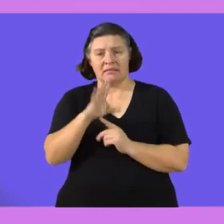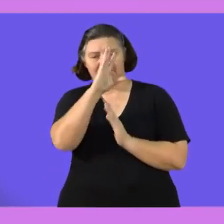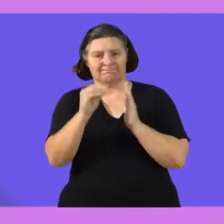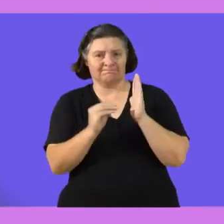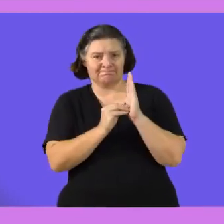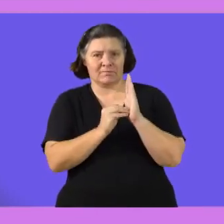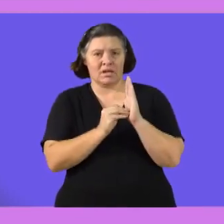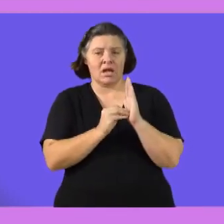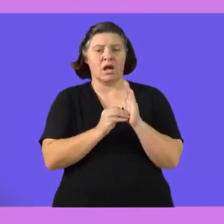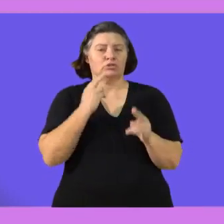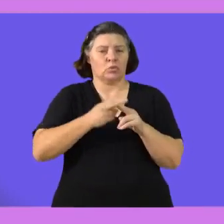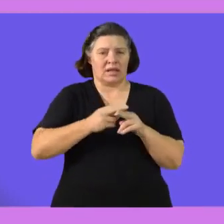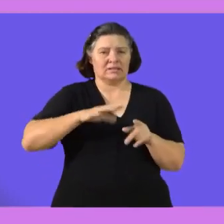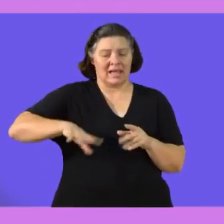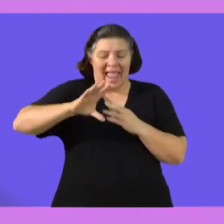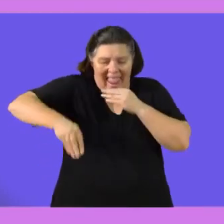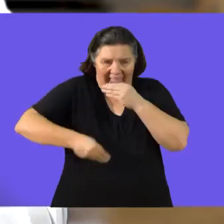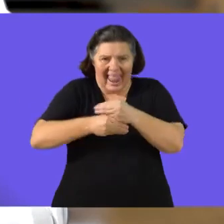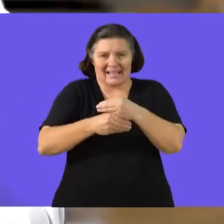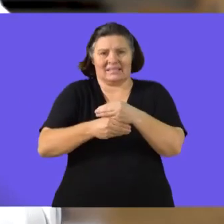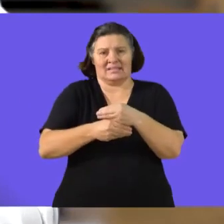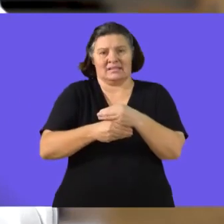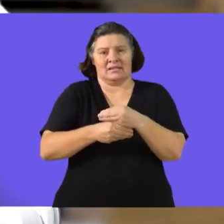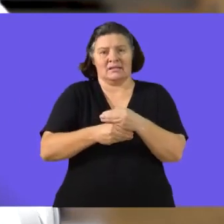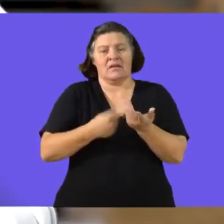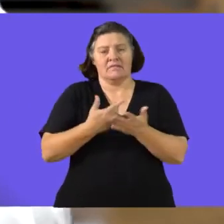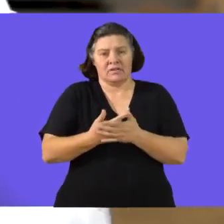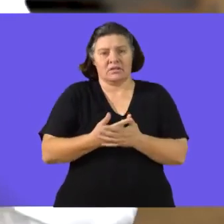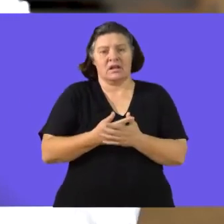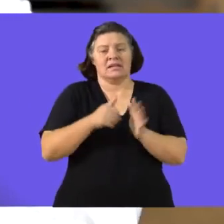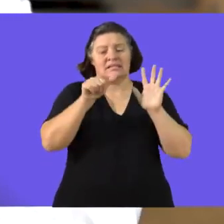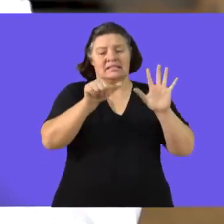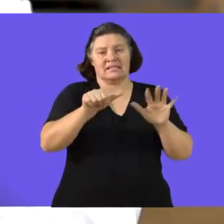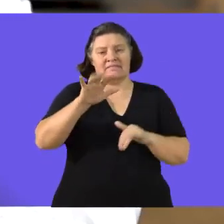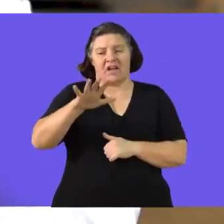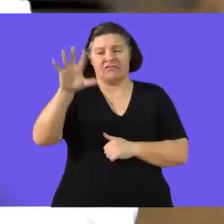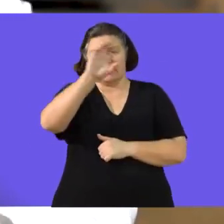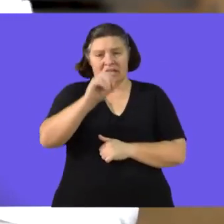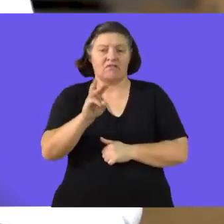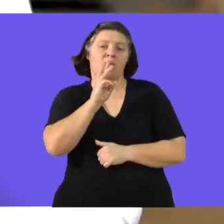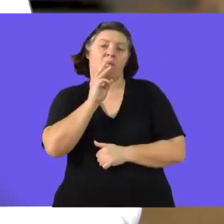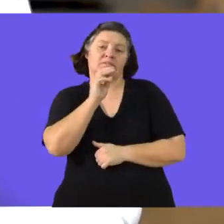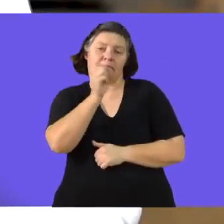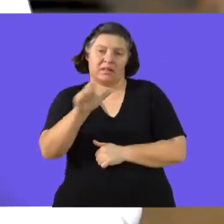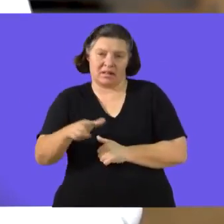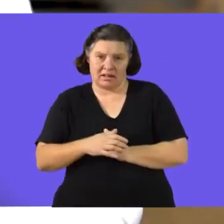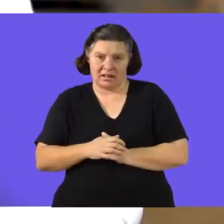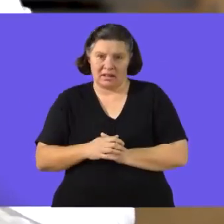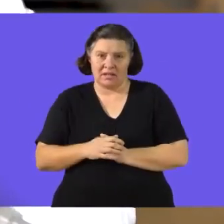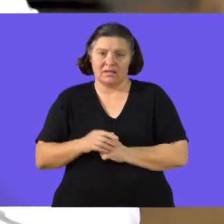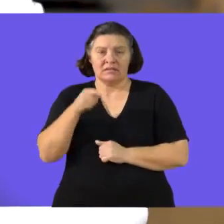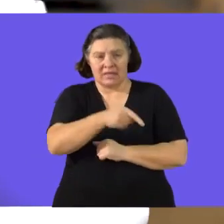a note here that says sewerage is an additional cost that is equals to 65 percent of the water bill